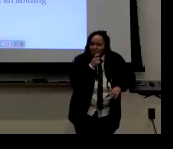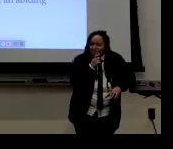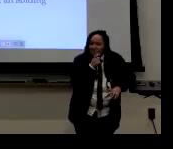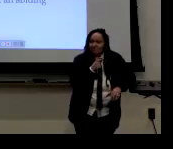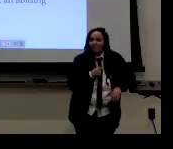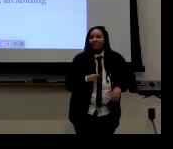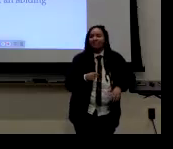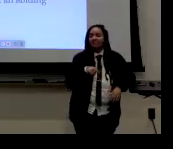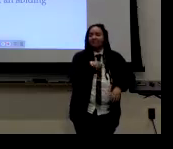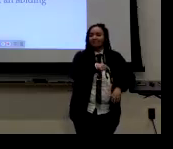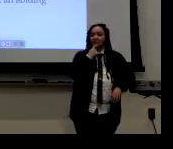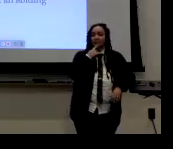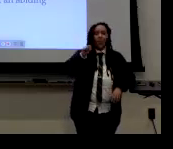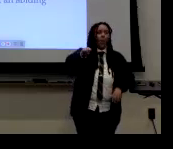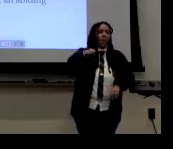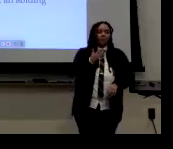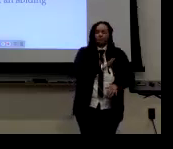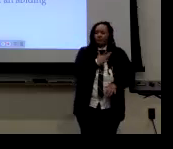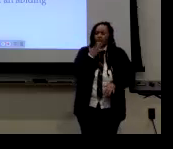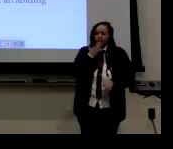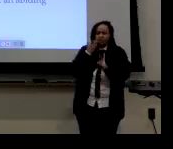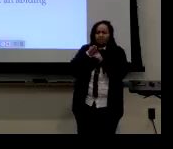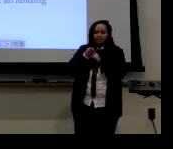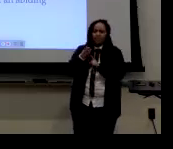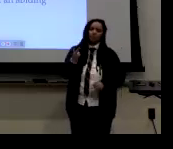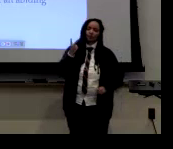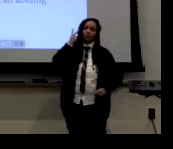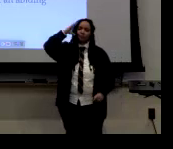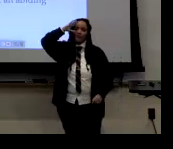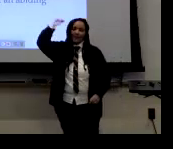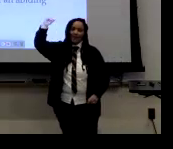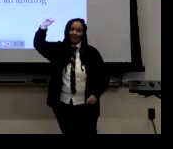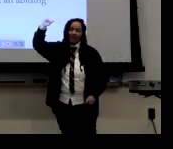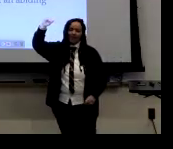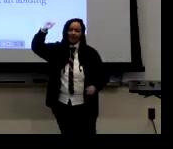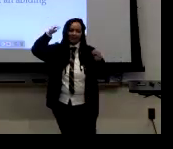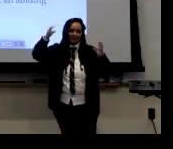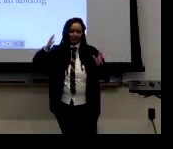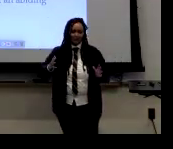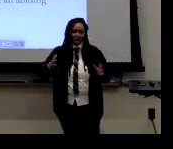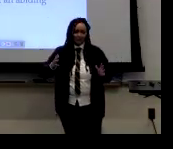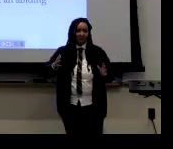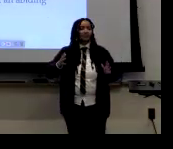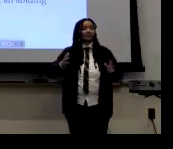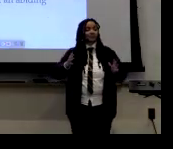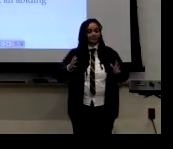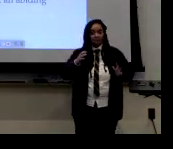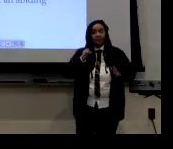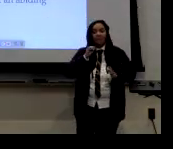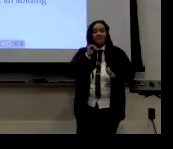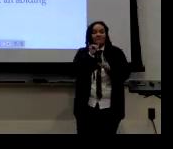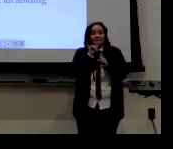And I said, they were copying their teacher. And I said, who was your teacher? Who did you, who was your favorite teacher? And actually it was two male teachers